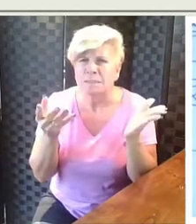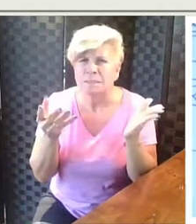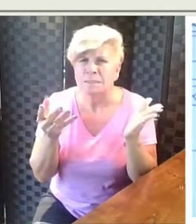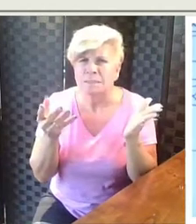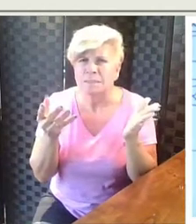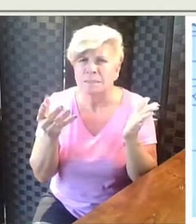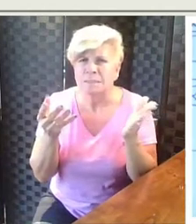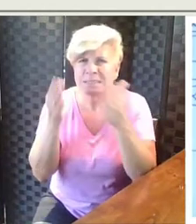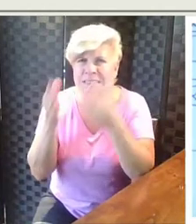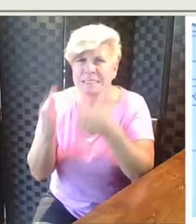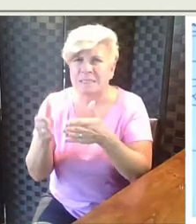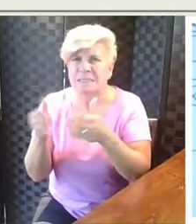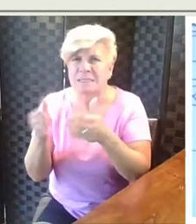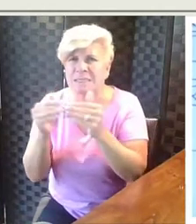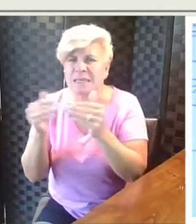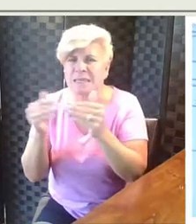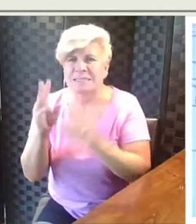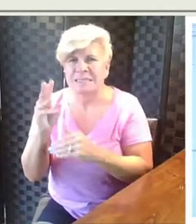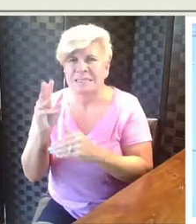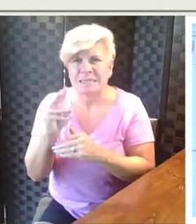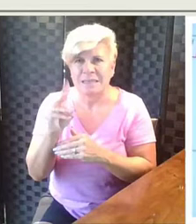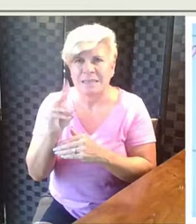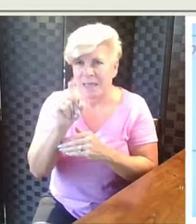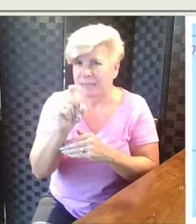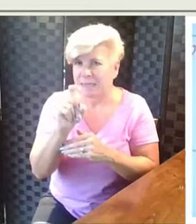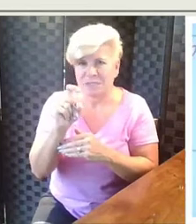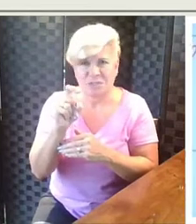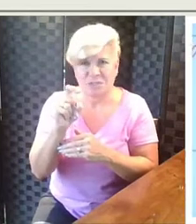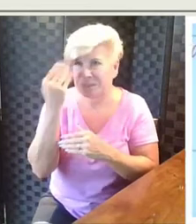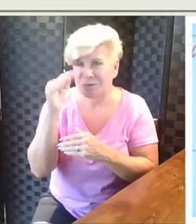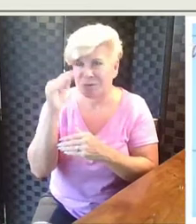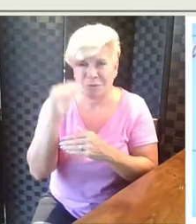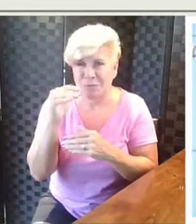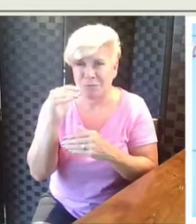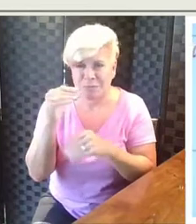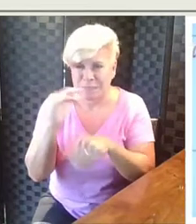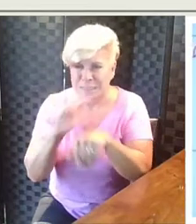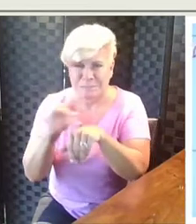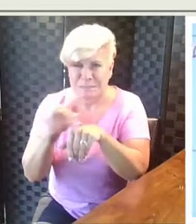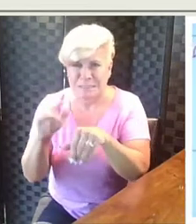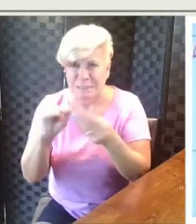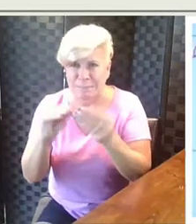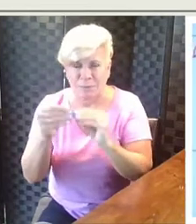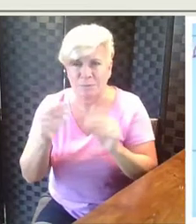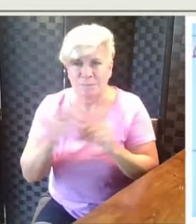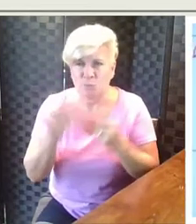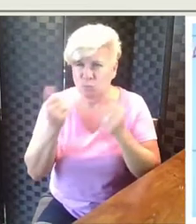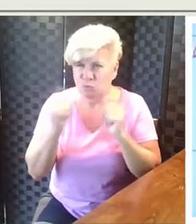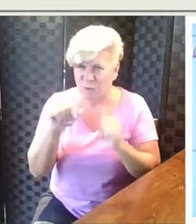to get sixteen? Now remember, x is just our missing number. That's what we're trying to find.